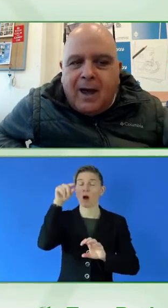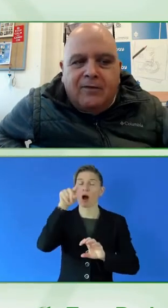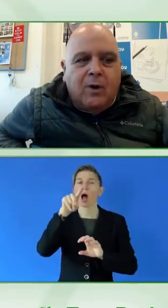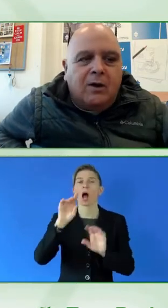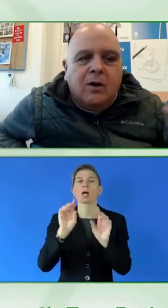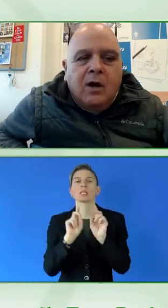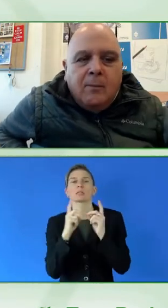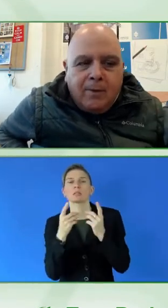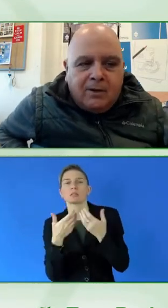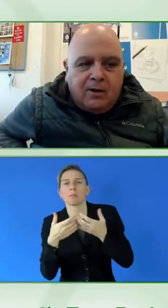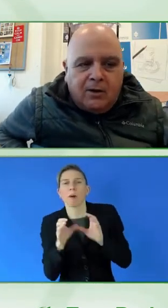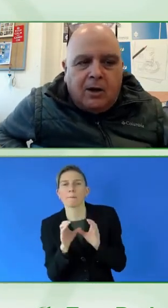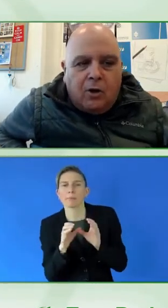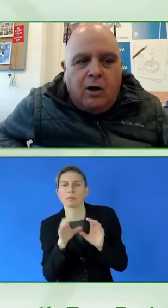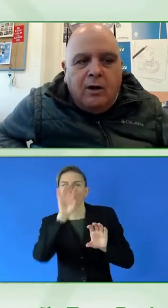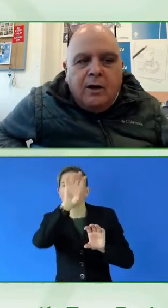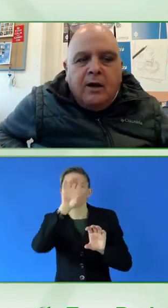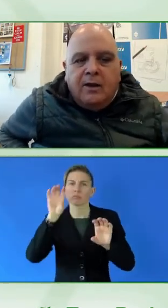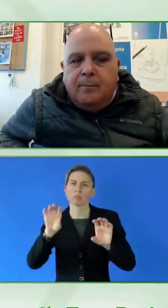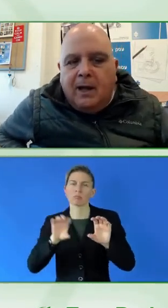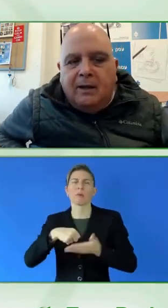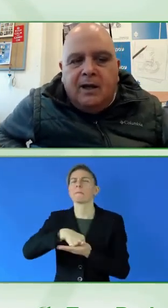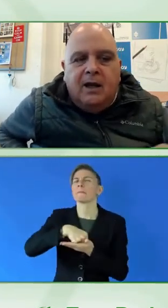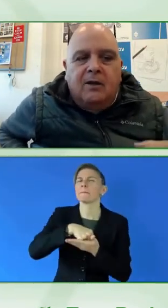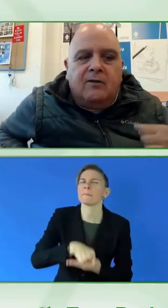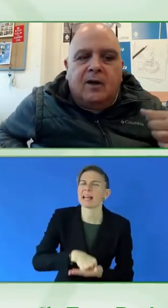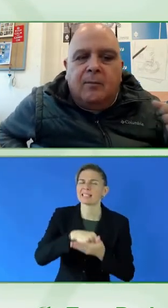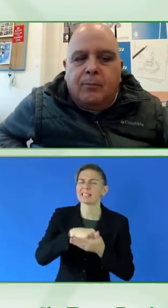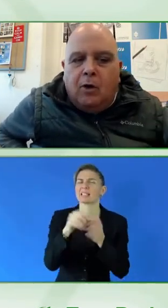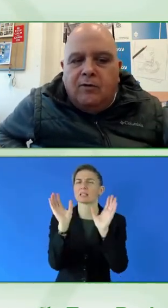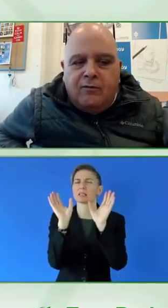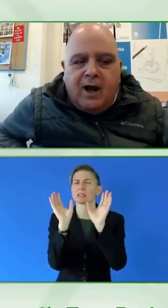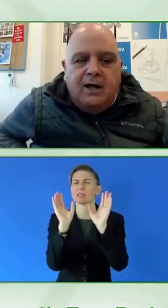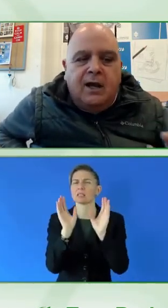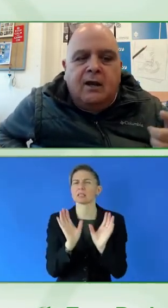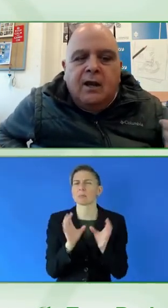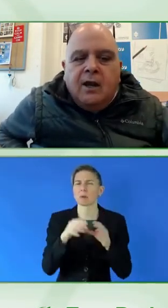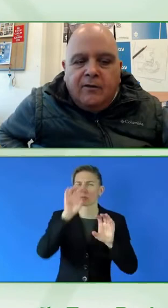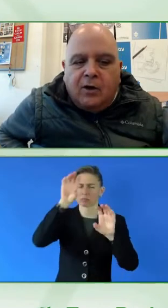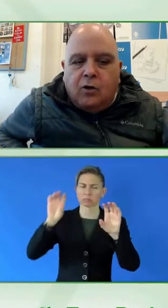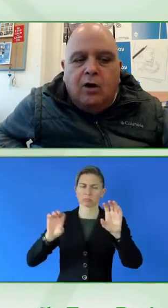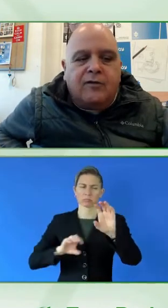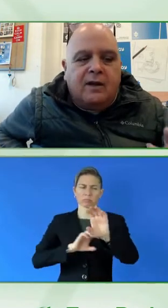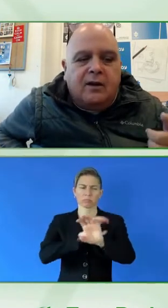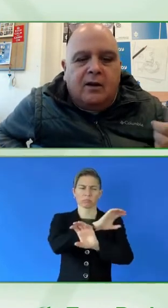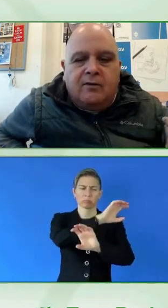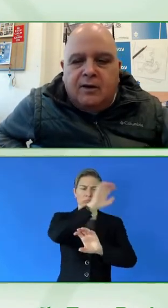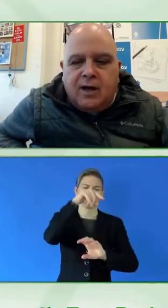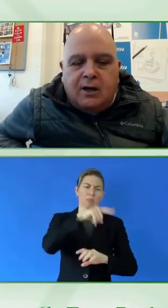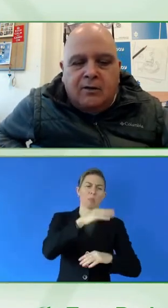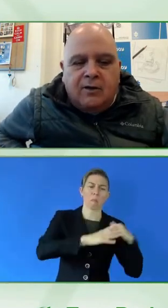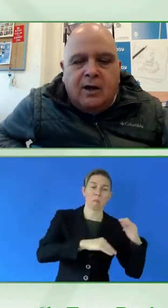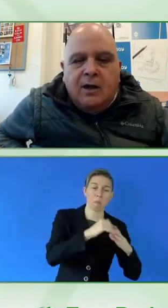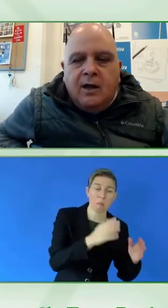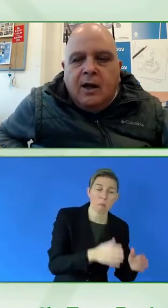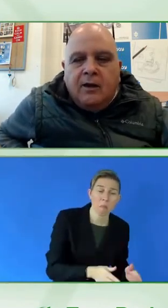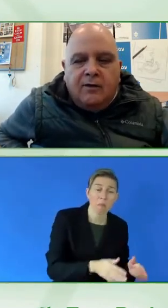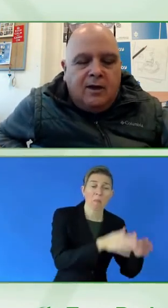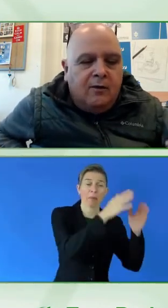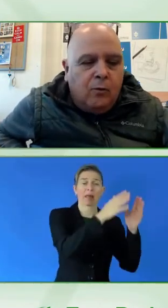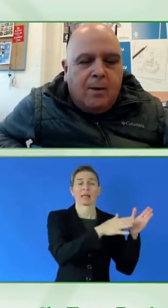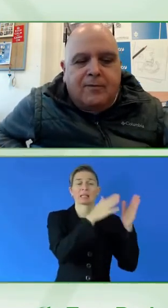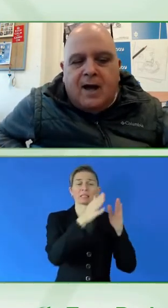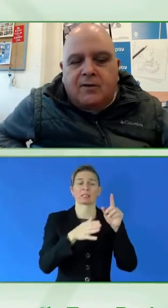It's only the basic one, but not all the building, the employees training, the call centers, the tech, the,